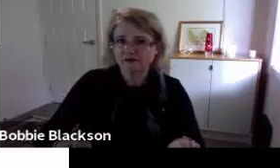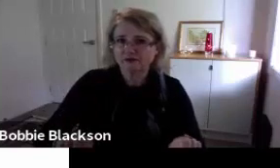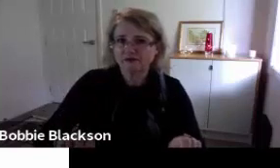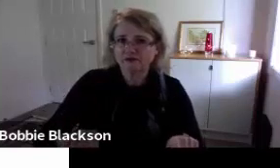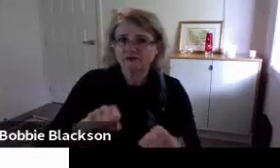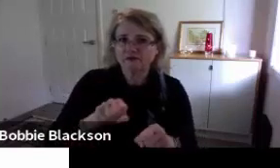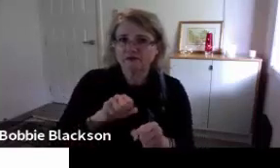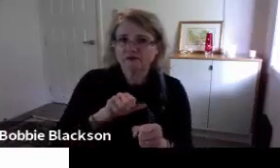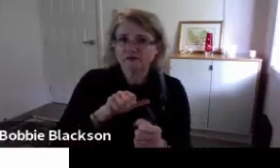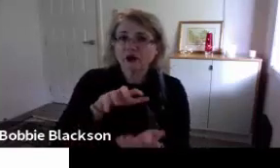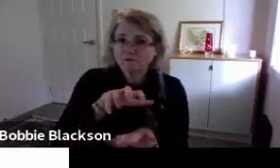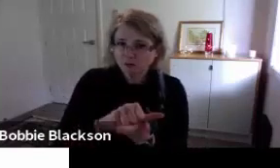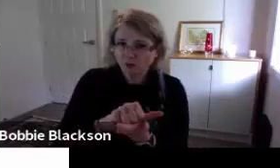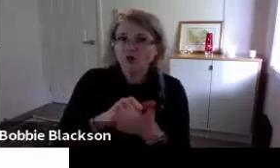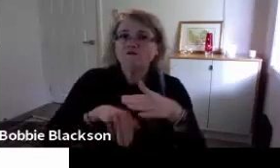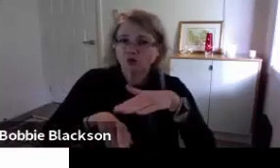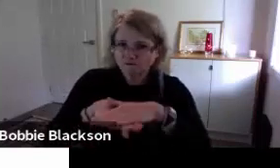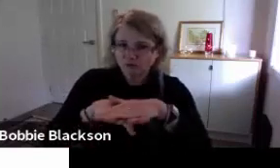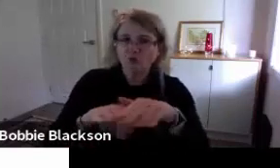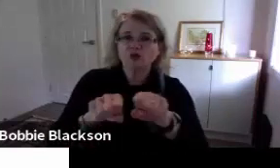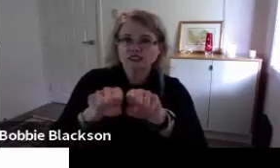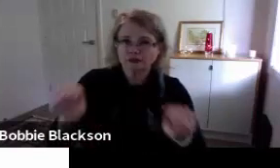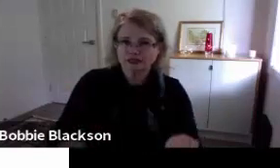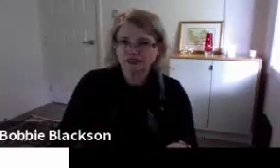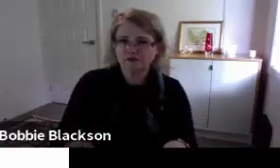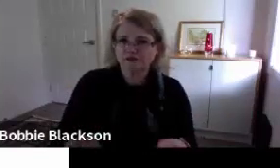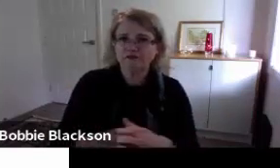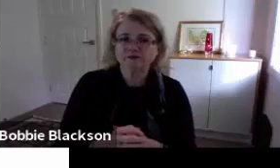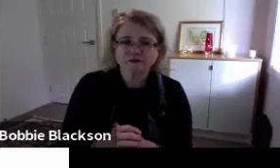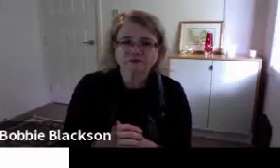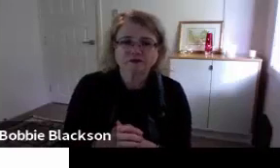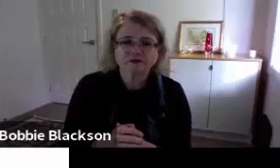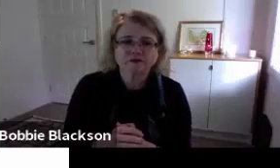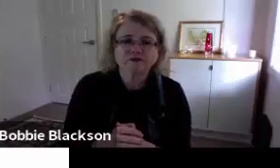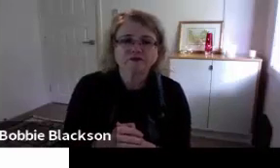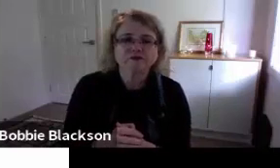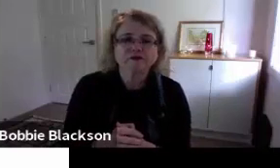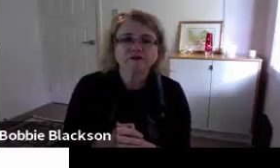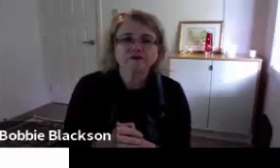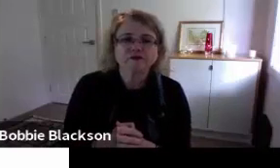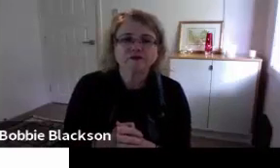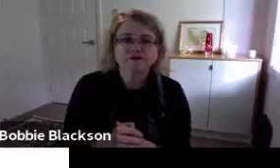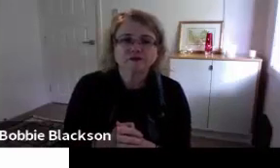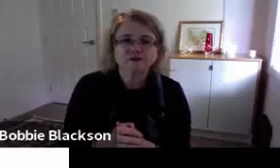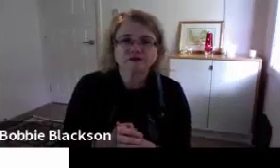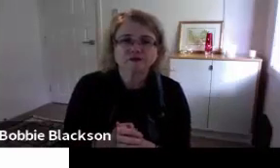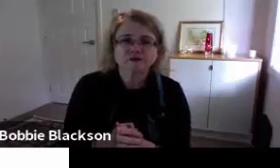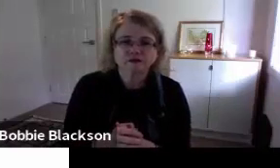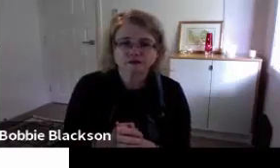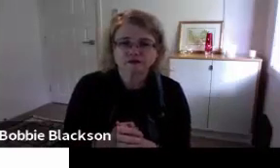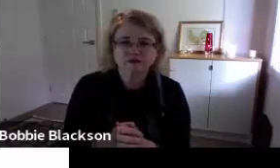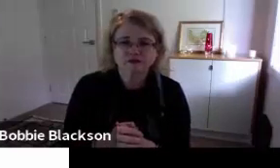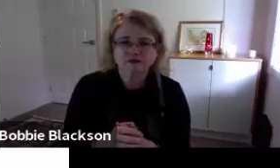To set up a text backup for a chat function in Teams or a Zoom meeting.